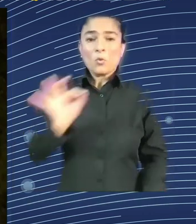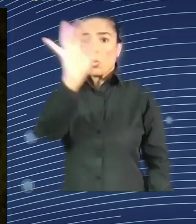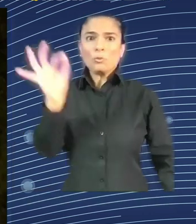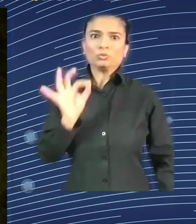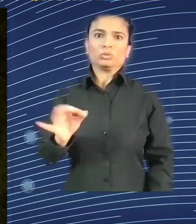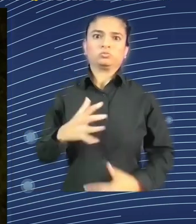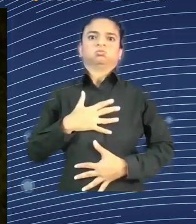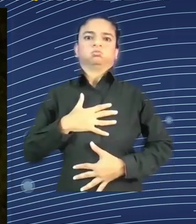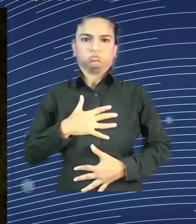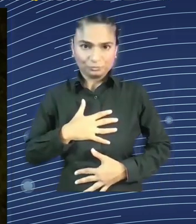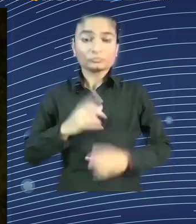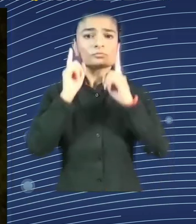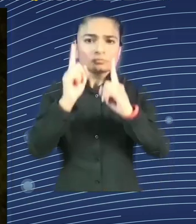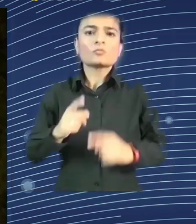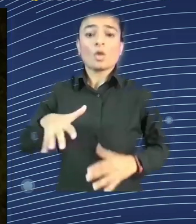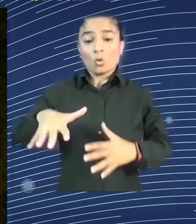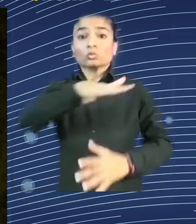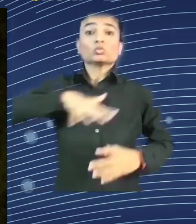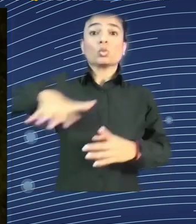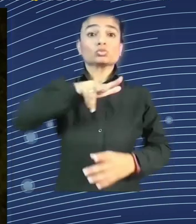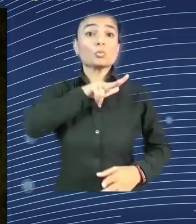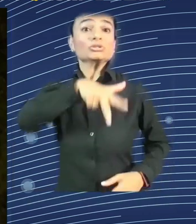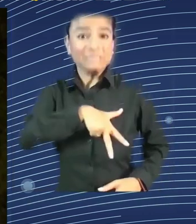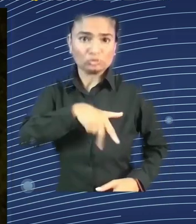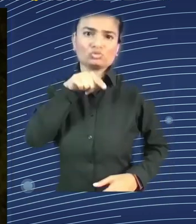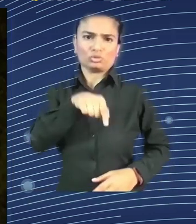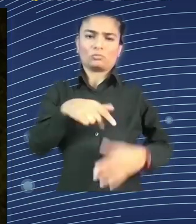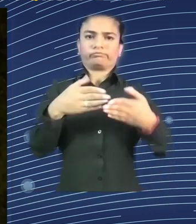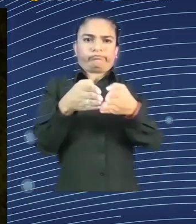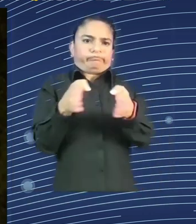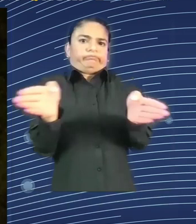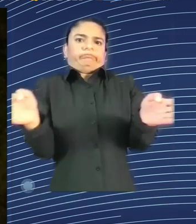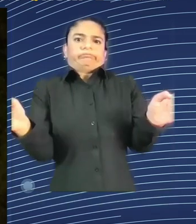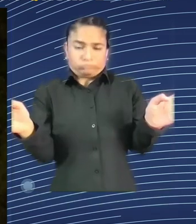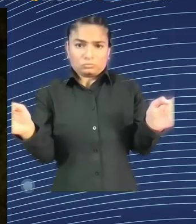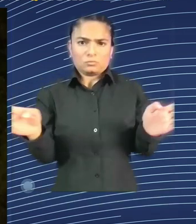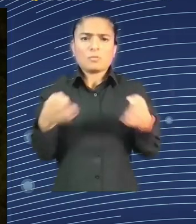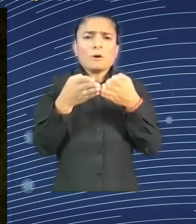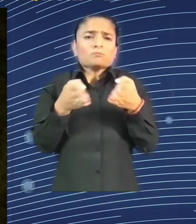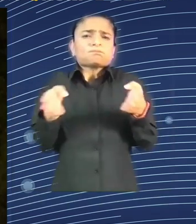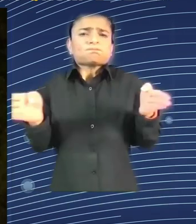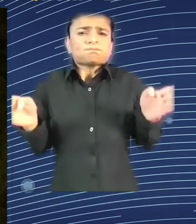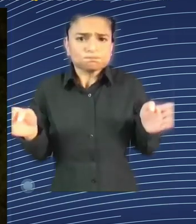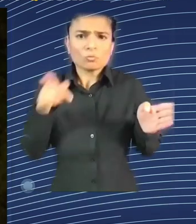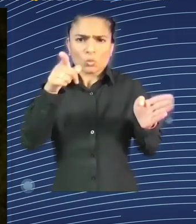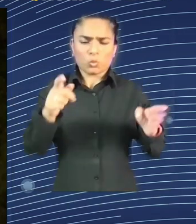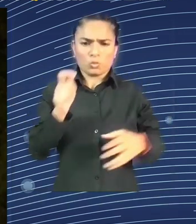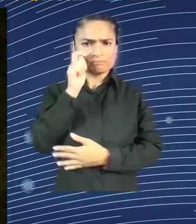if you look at, for instance, safe, as I said earlier, occupational safety and health measures, yes, there's definitely